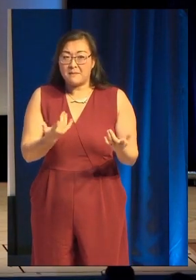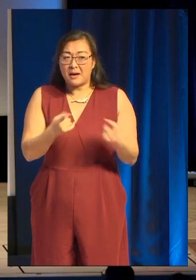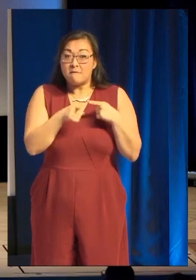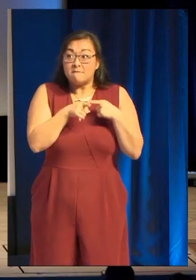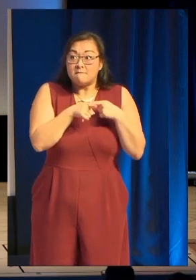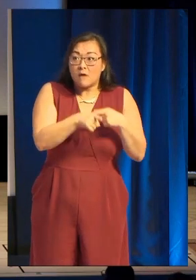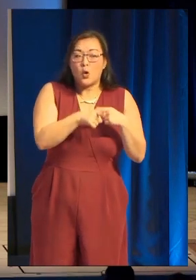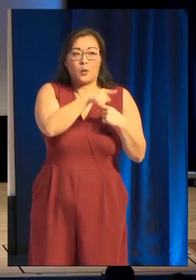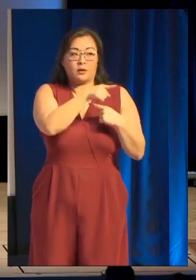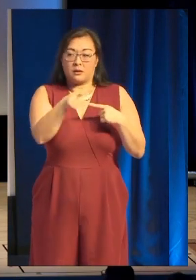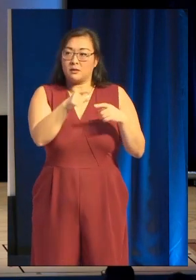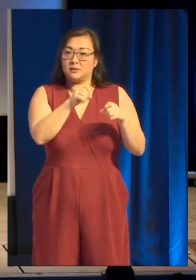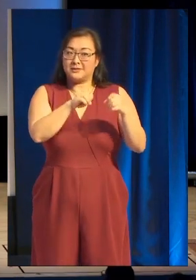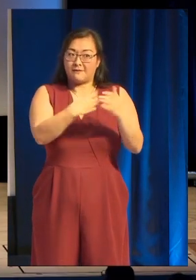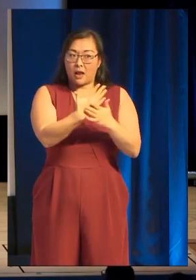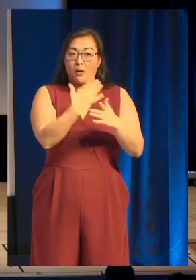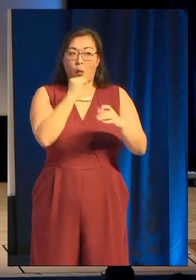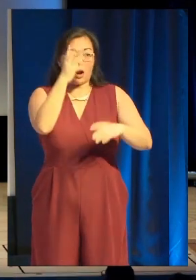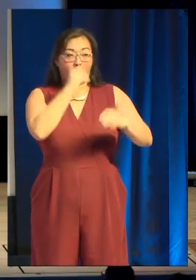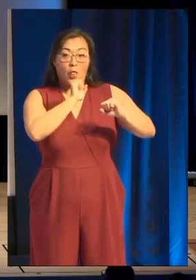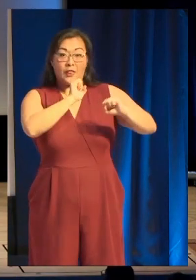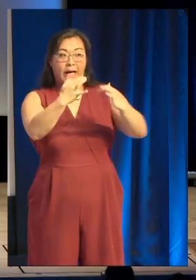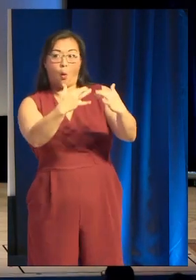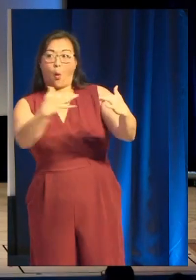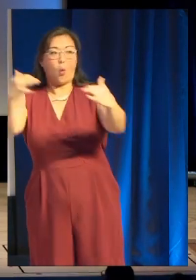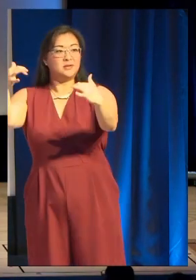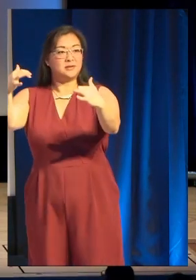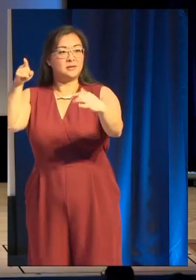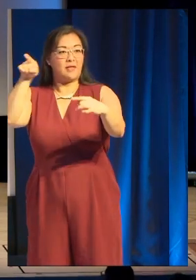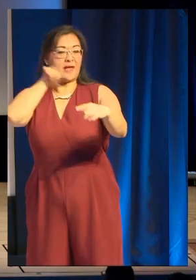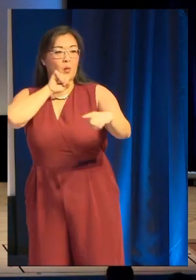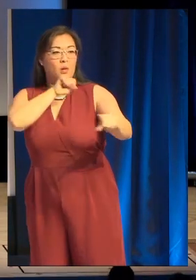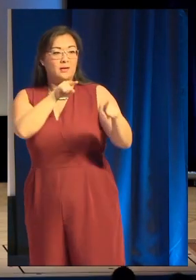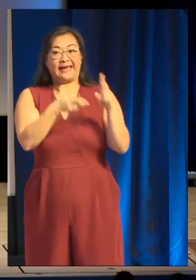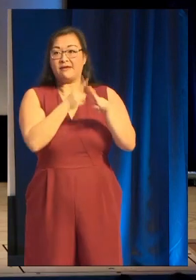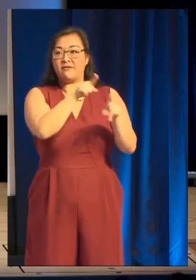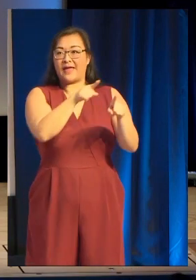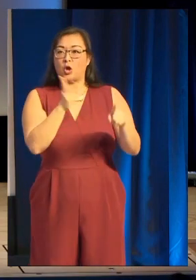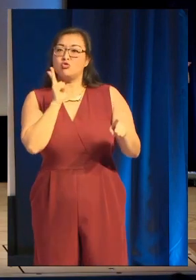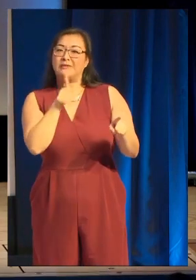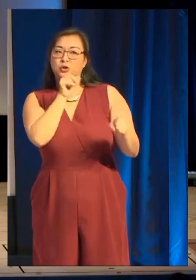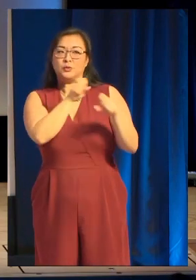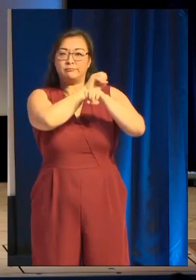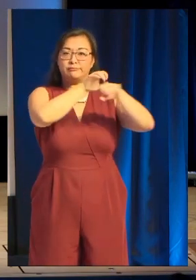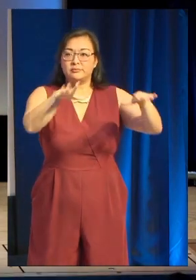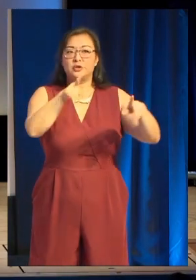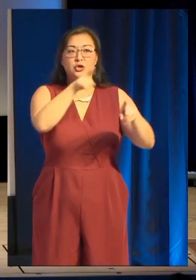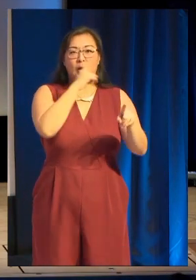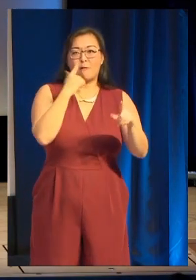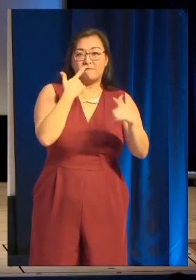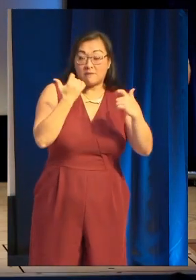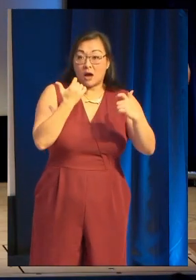learn about their audience and getting them to retweet your stuff will help you find adjacent audiences to your own, and that's how you grow.